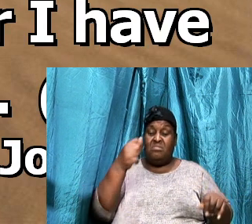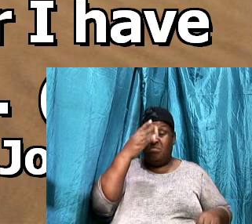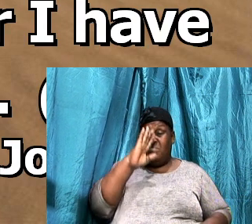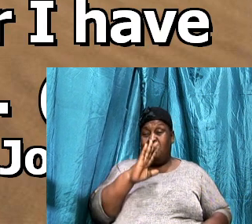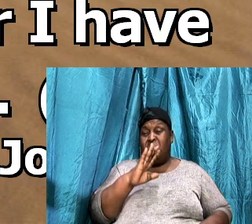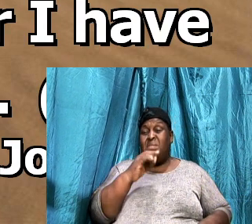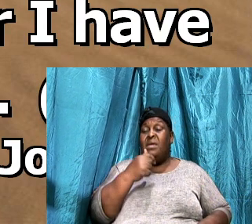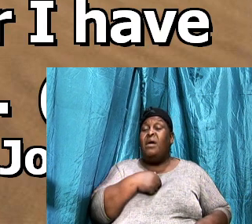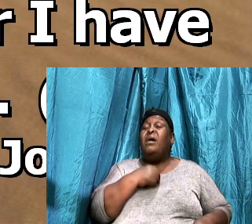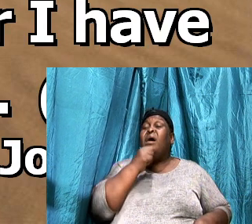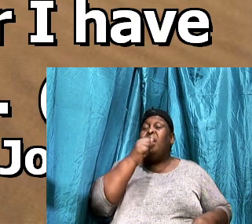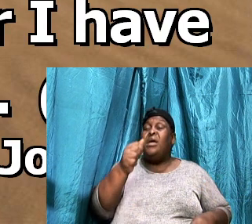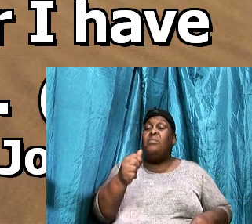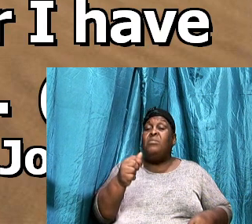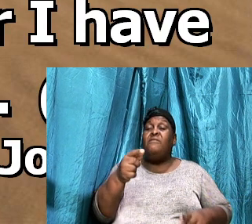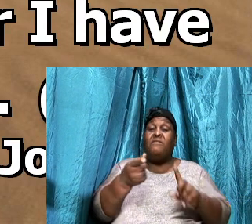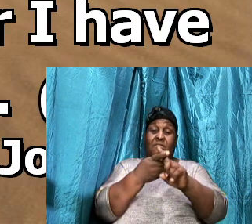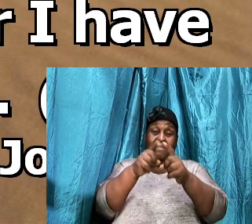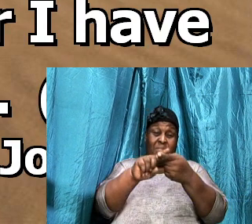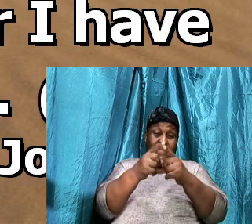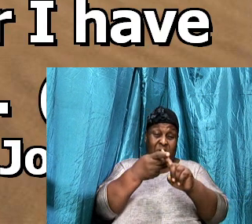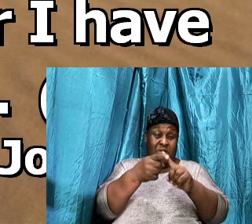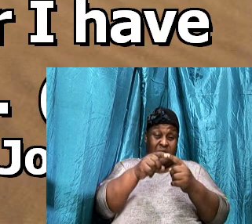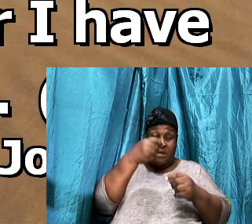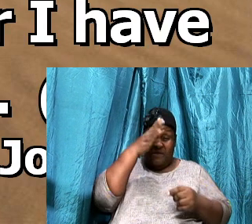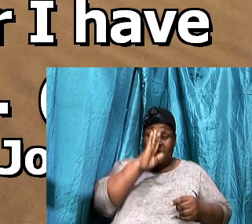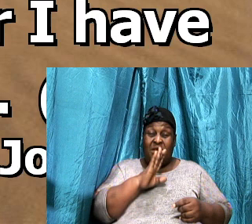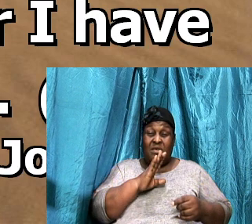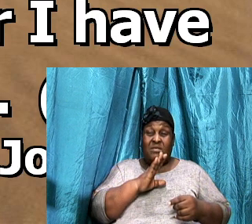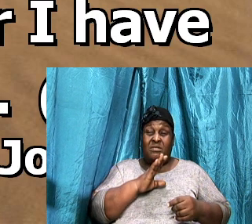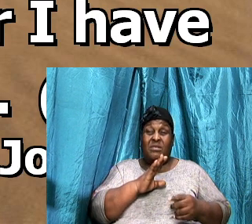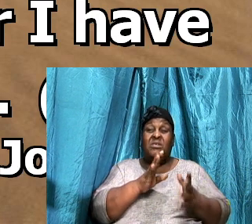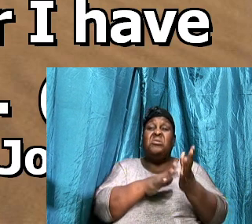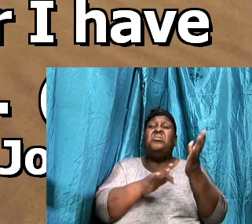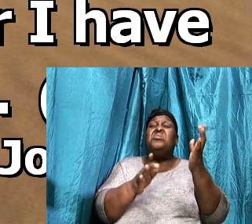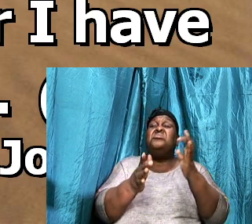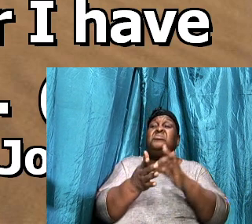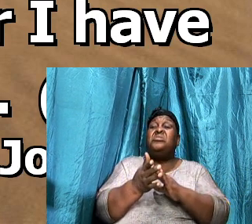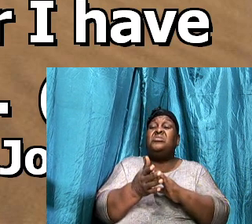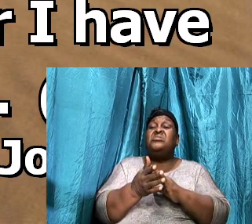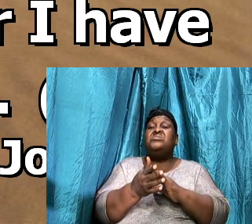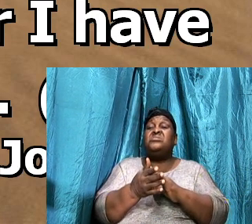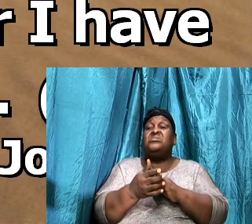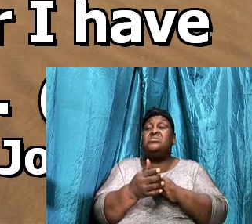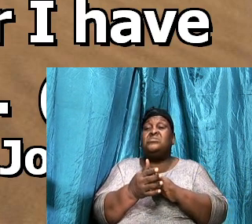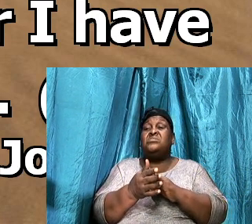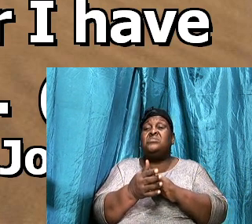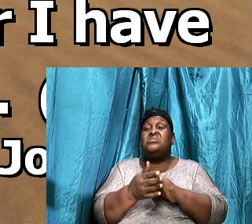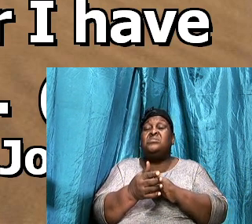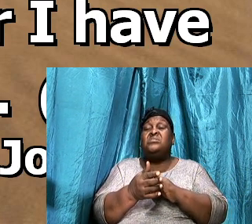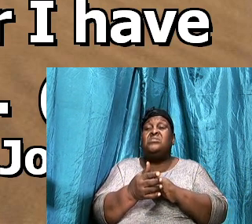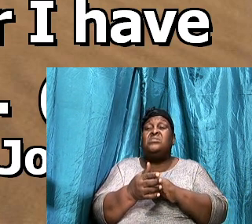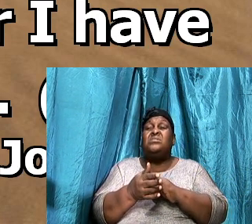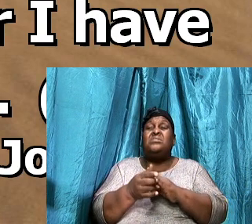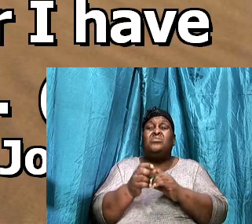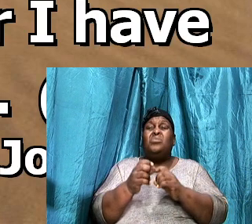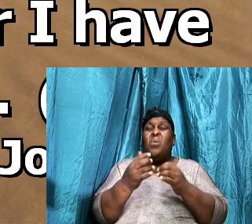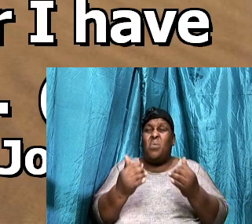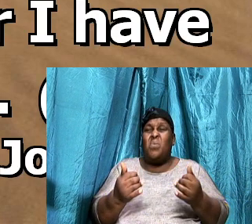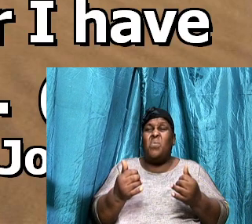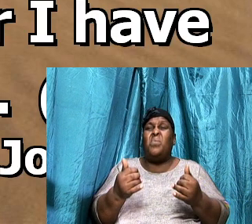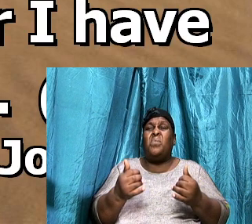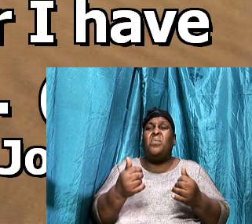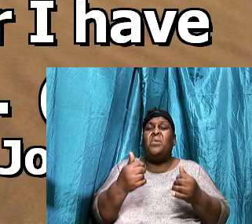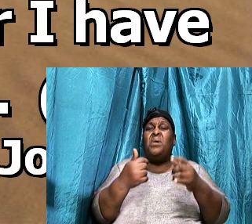friend of God. Henceforth, Jesus was talking to the disciples. And He said, Henceforth, I